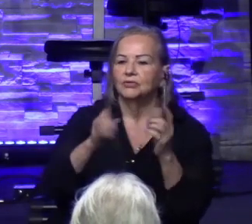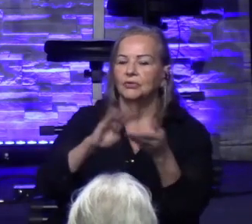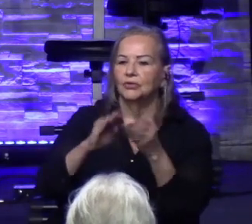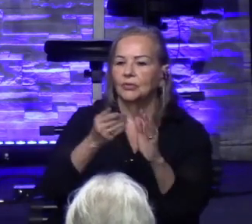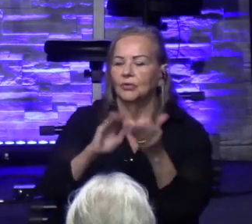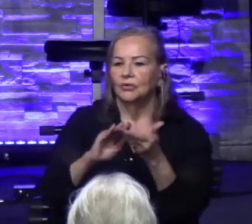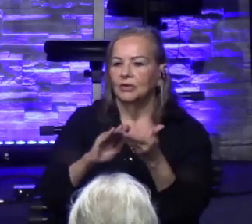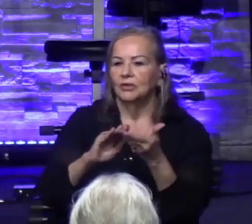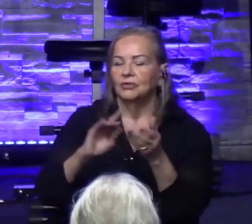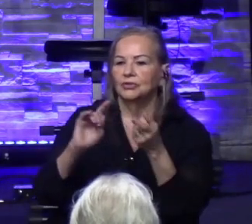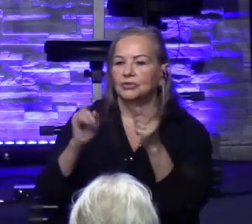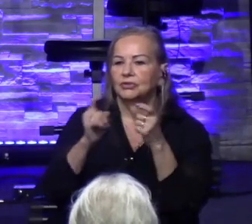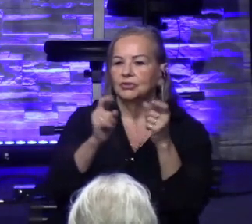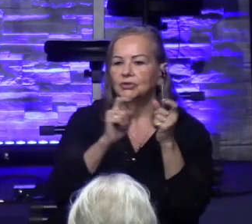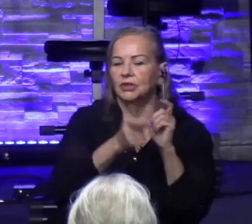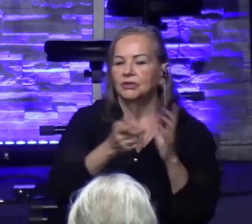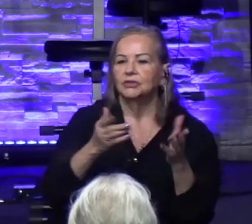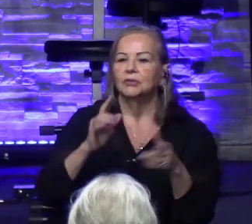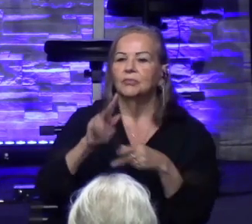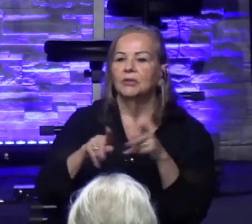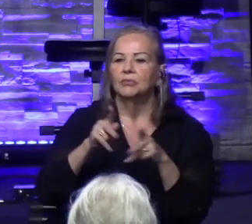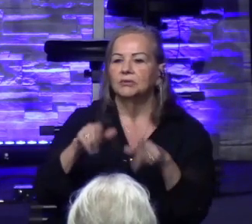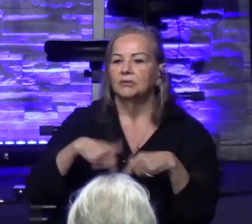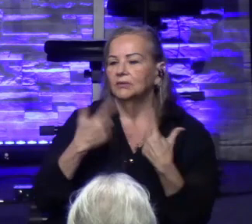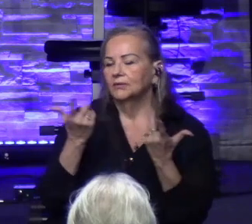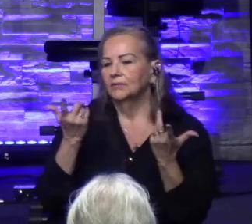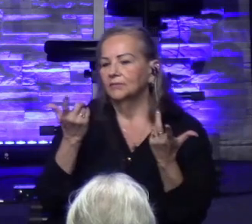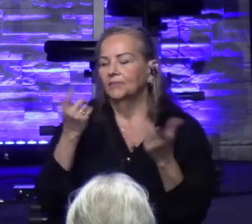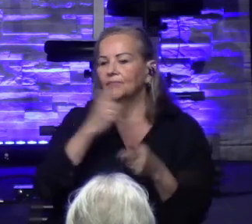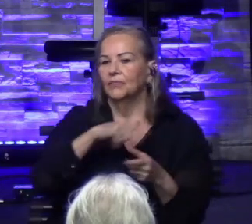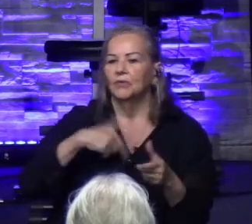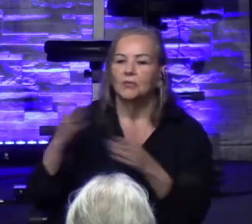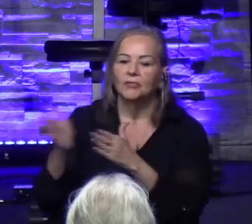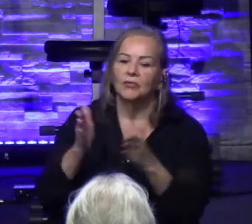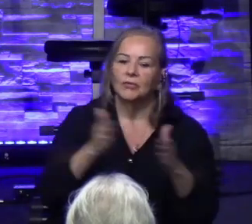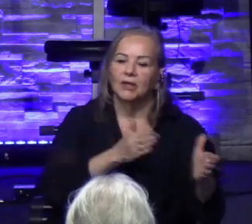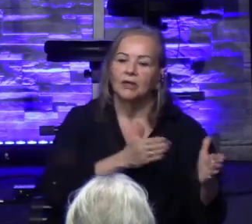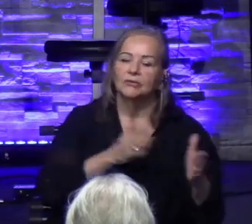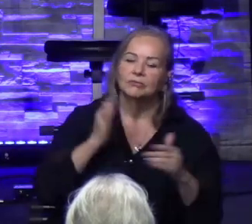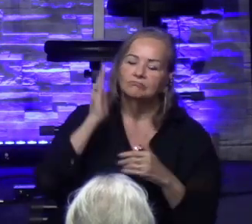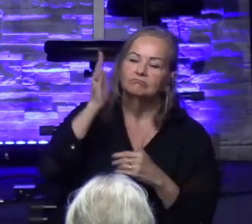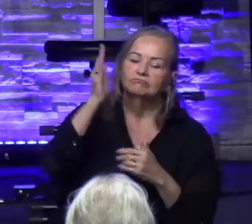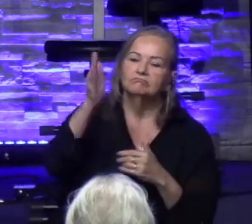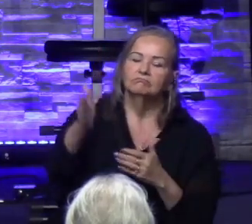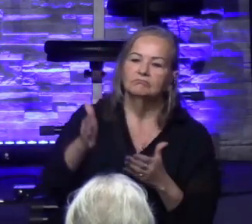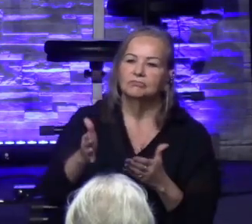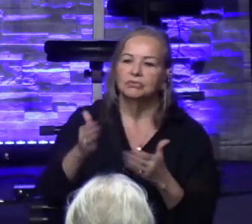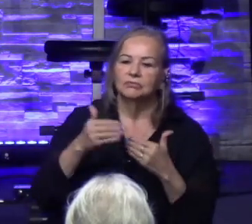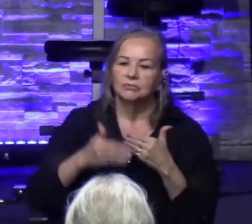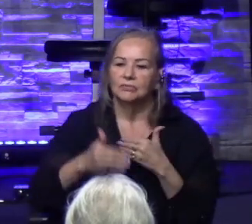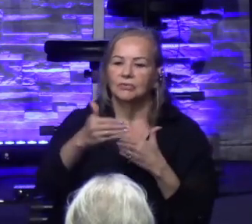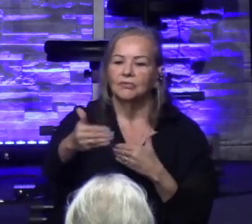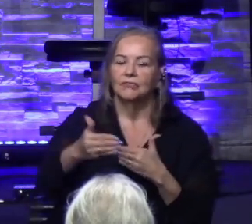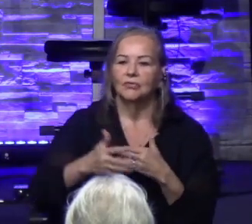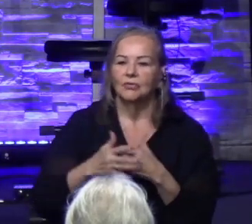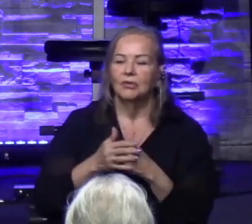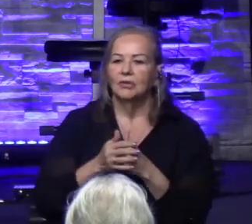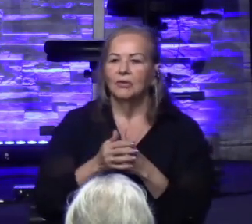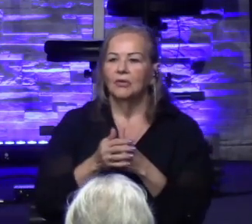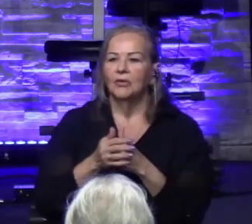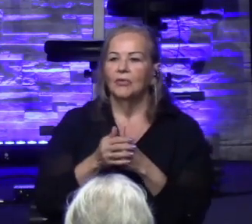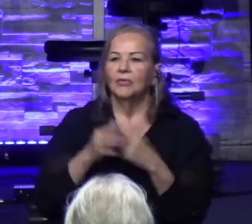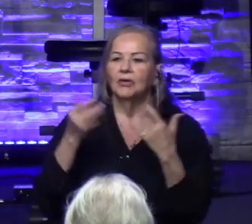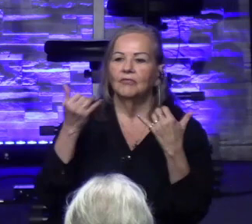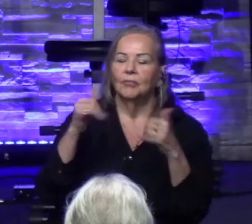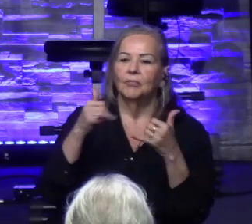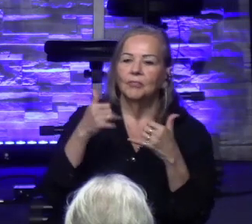of Apache Junction. We have a plan. We have a plan to move forward. We have a plan to get involved in the community. We